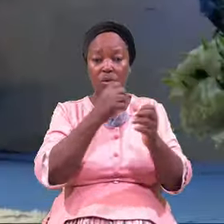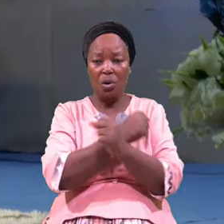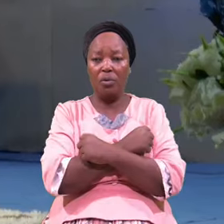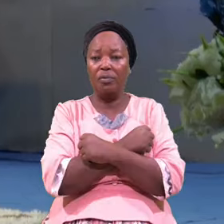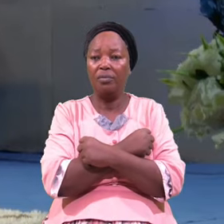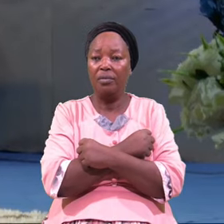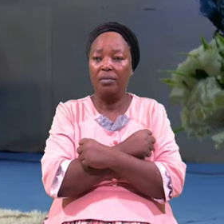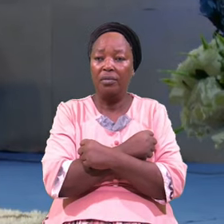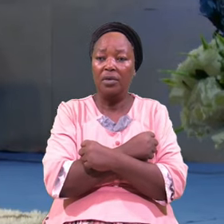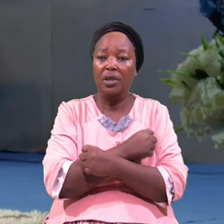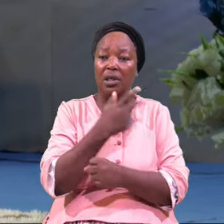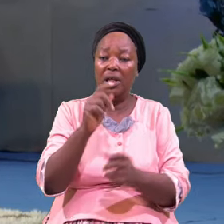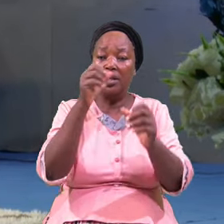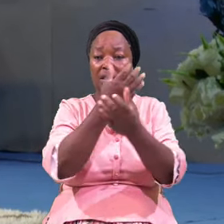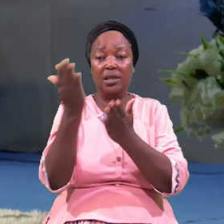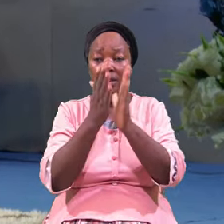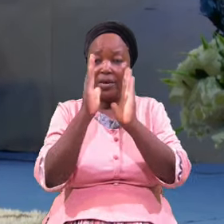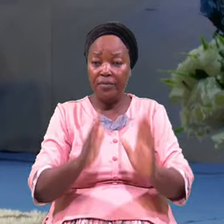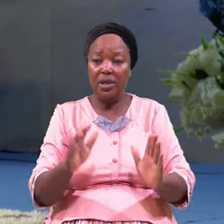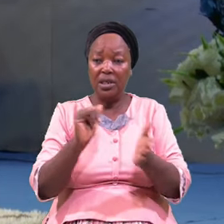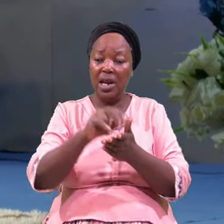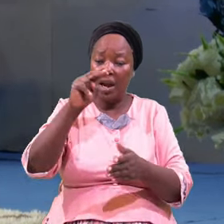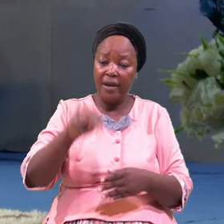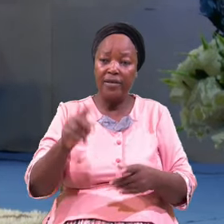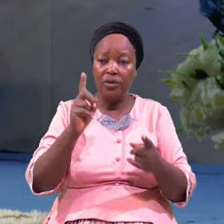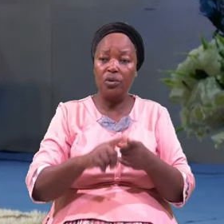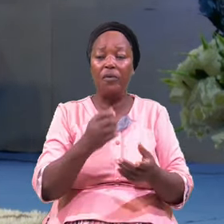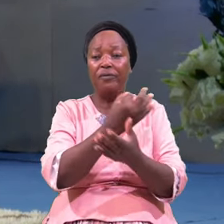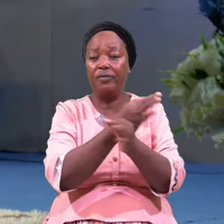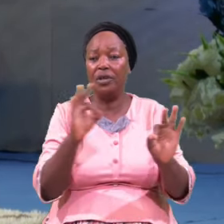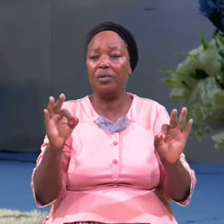The Slavery That Needs To Be Changed To Freedom